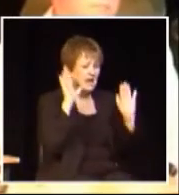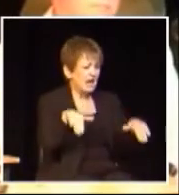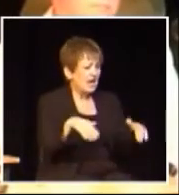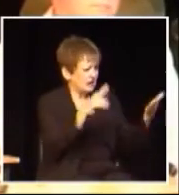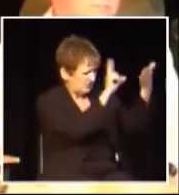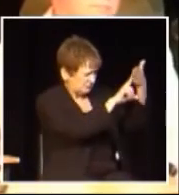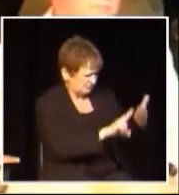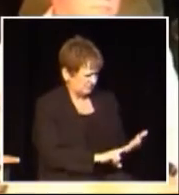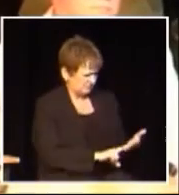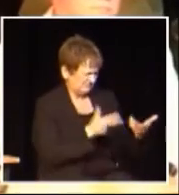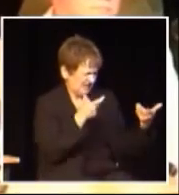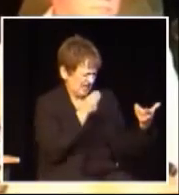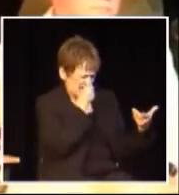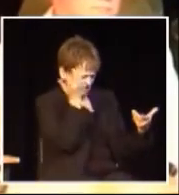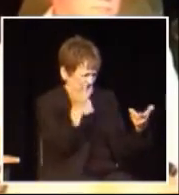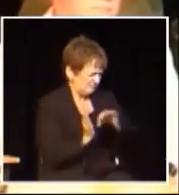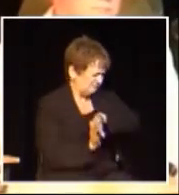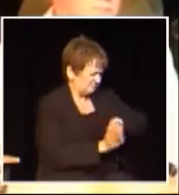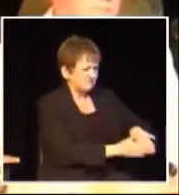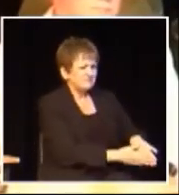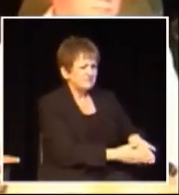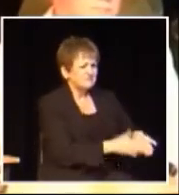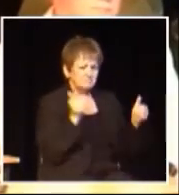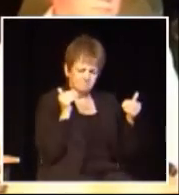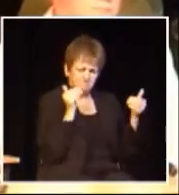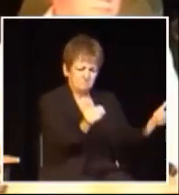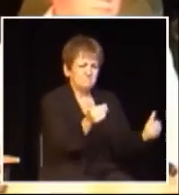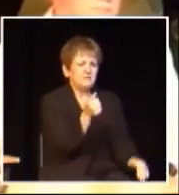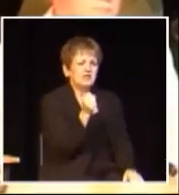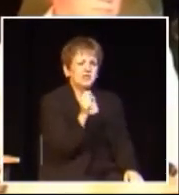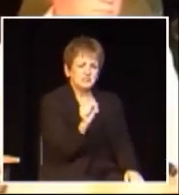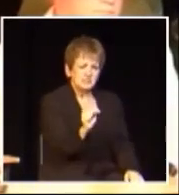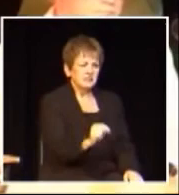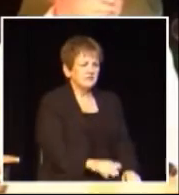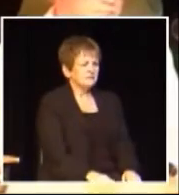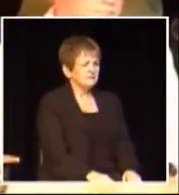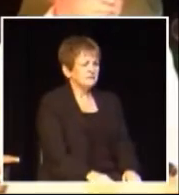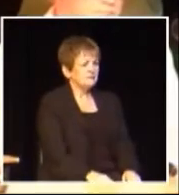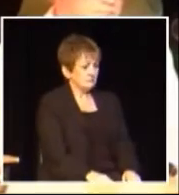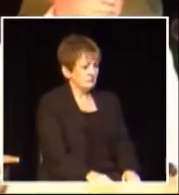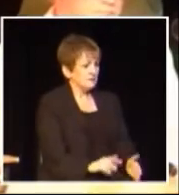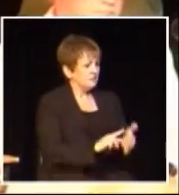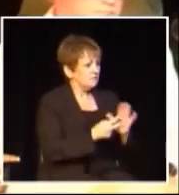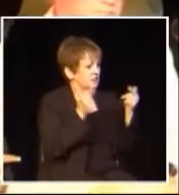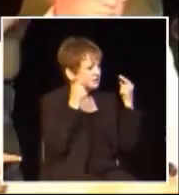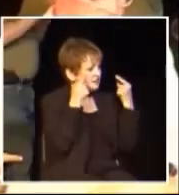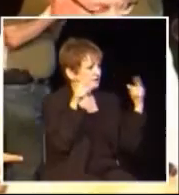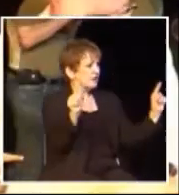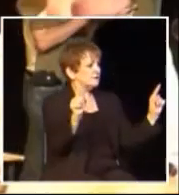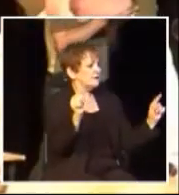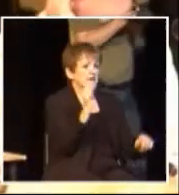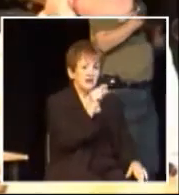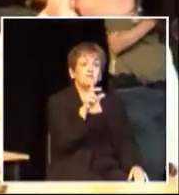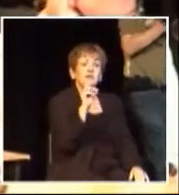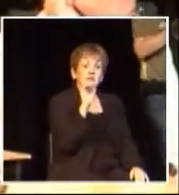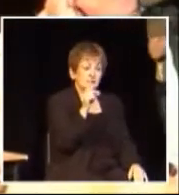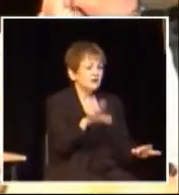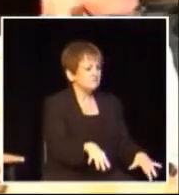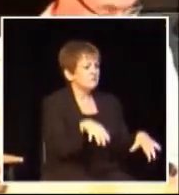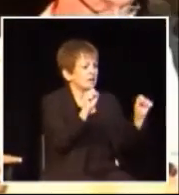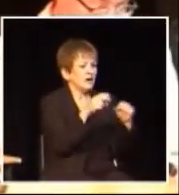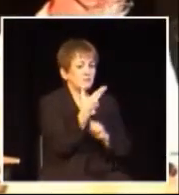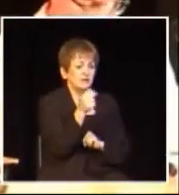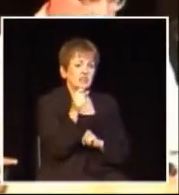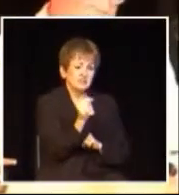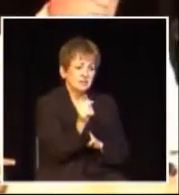signed a petition we're going ahead with the HST. So we were successful and that required government